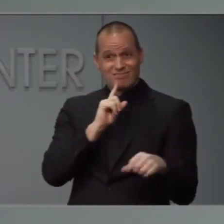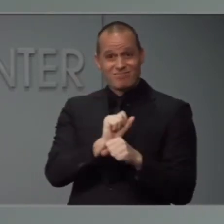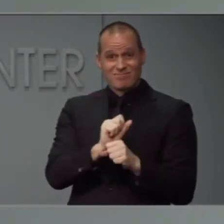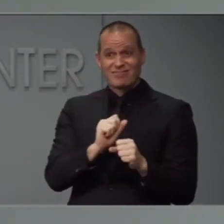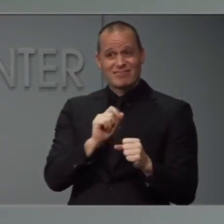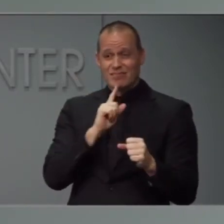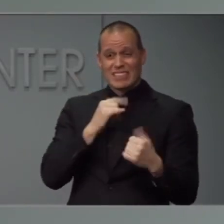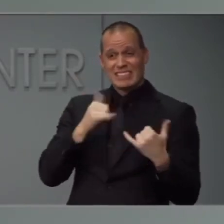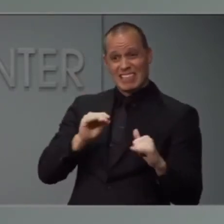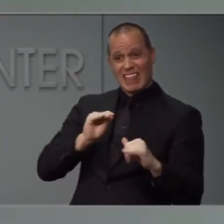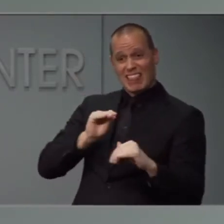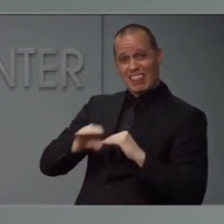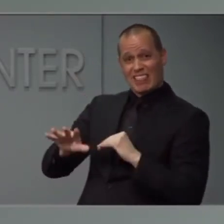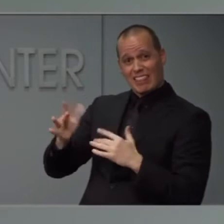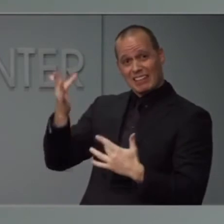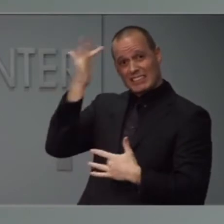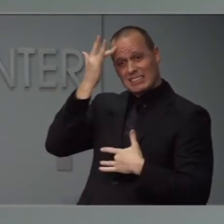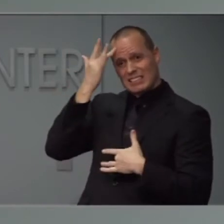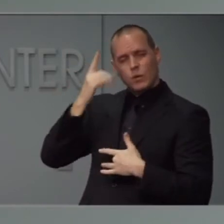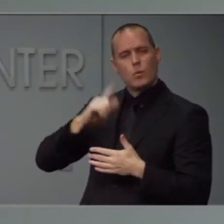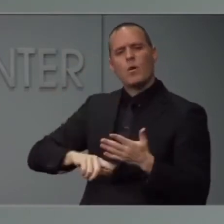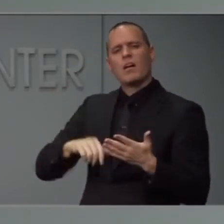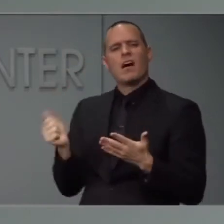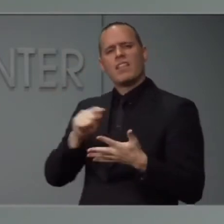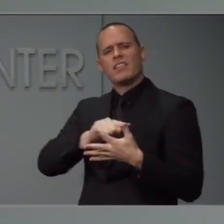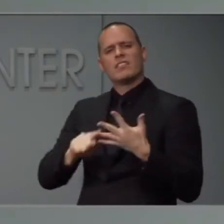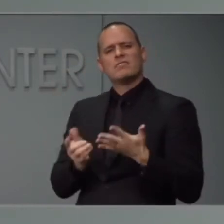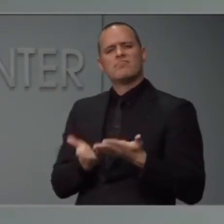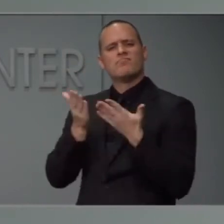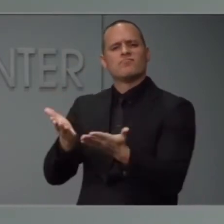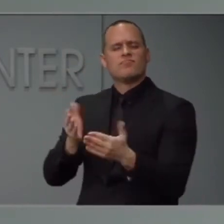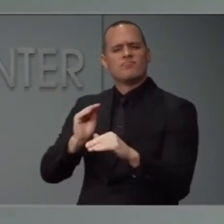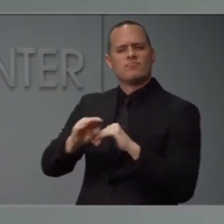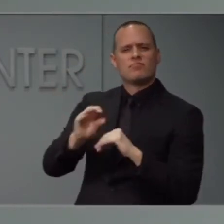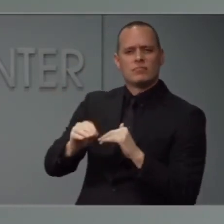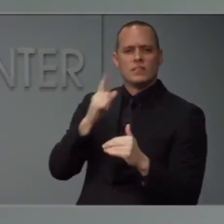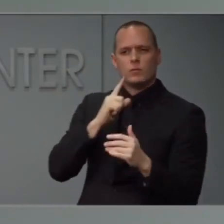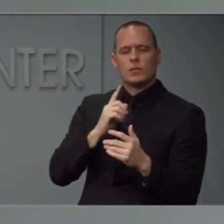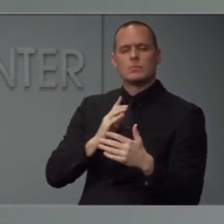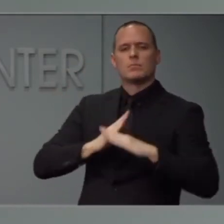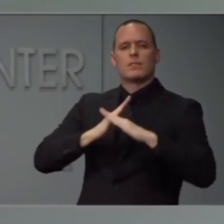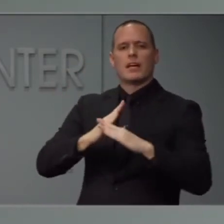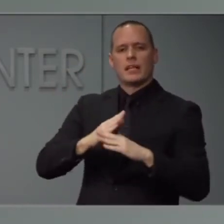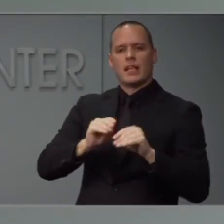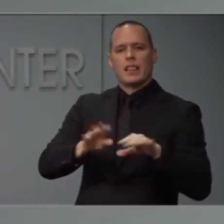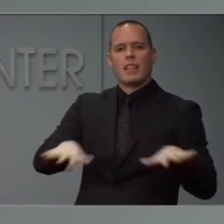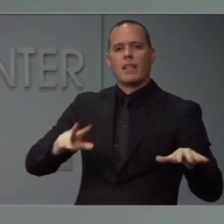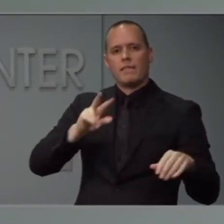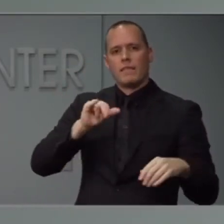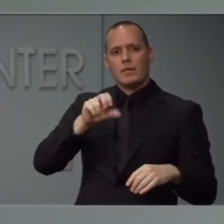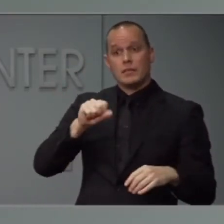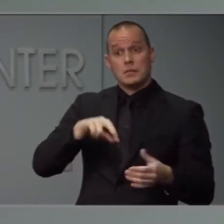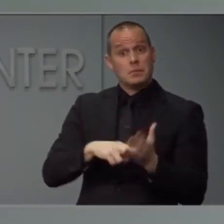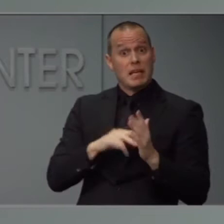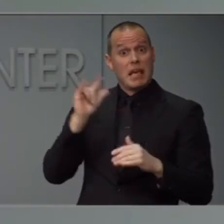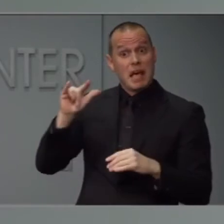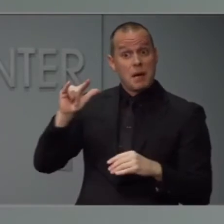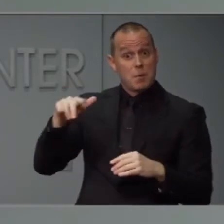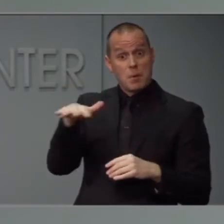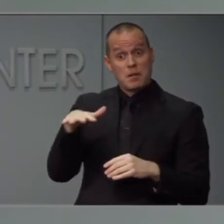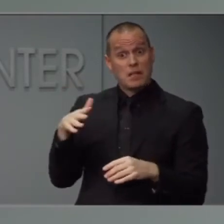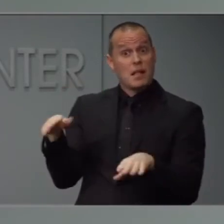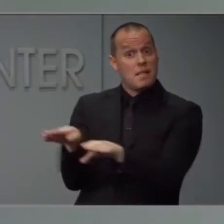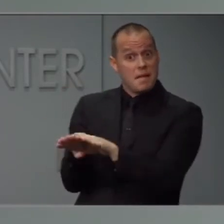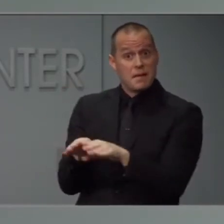tools in the toolbox to increase social distancing and prevent the spread of the virus? Does that include closing airports and major